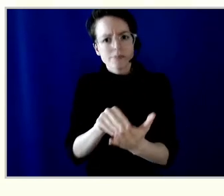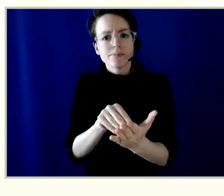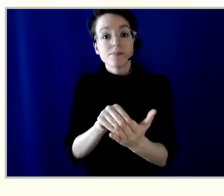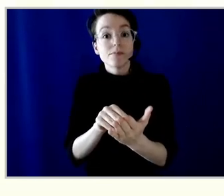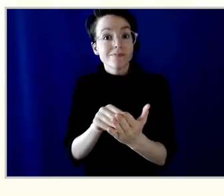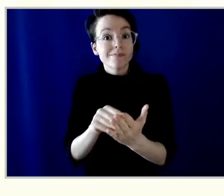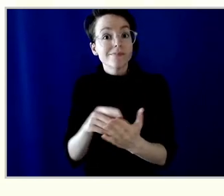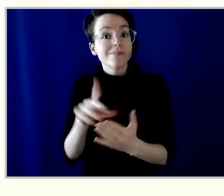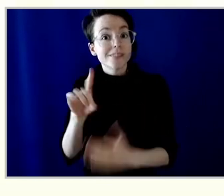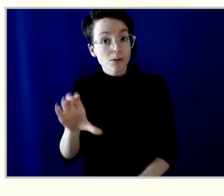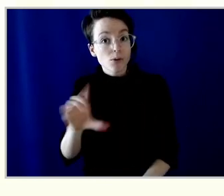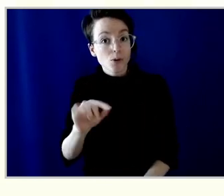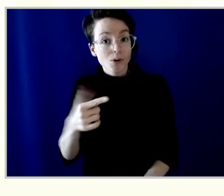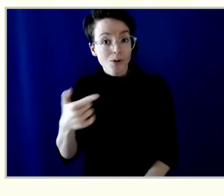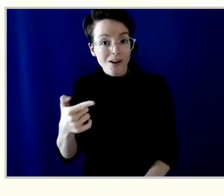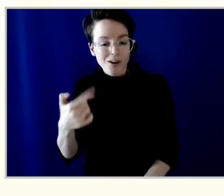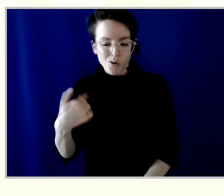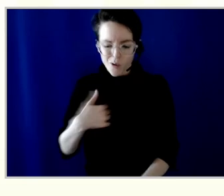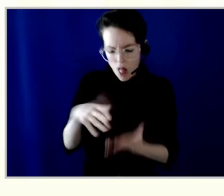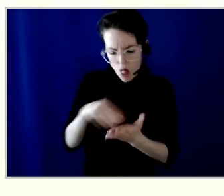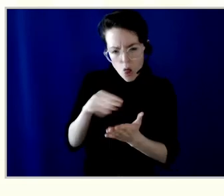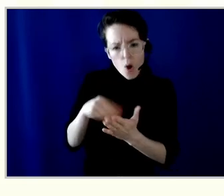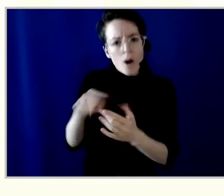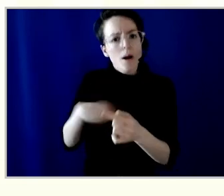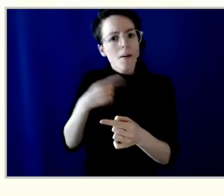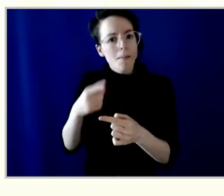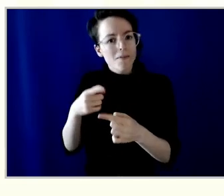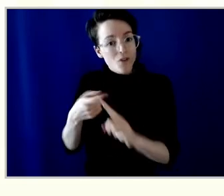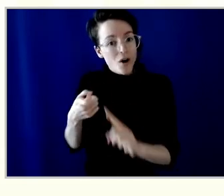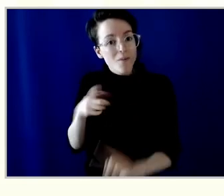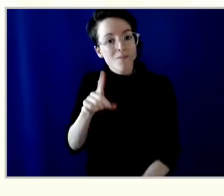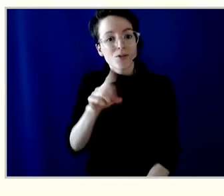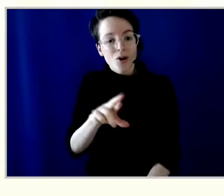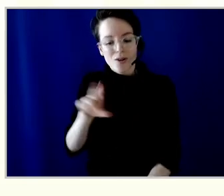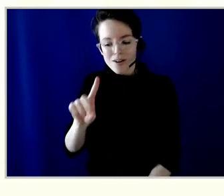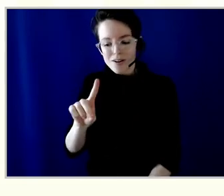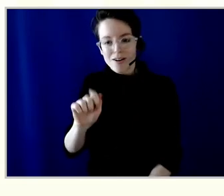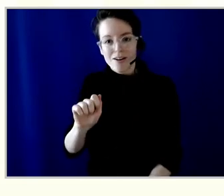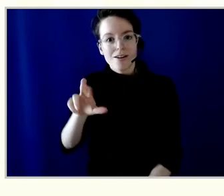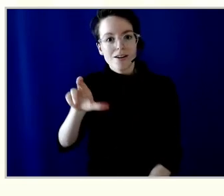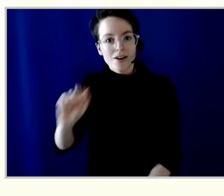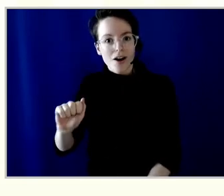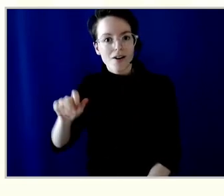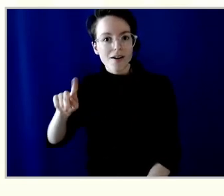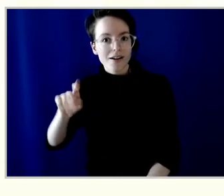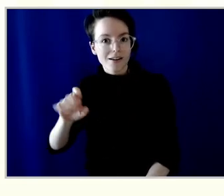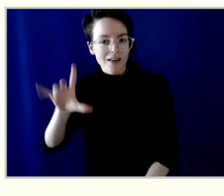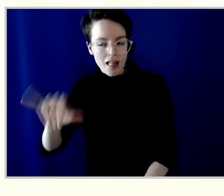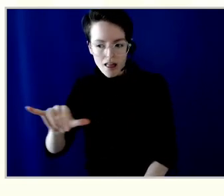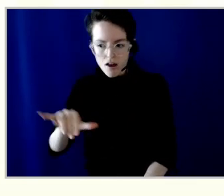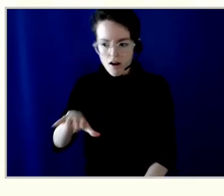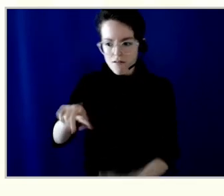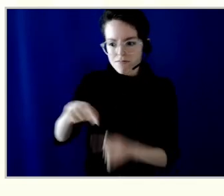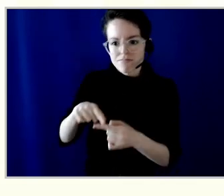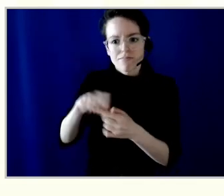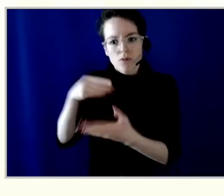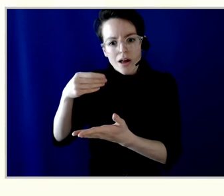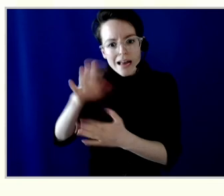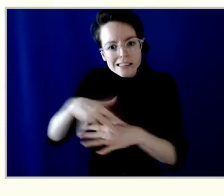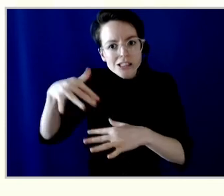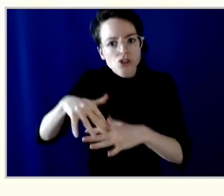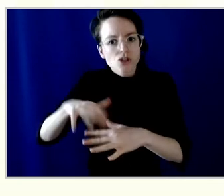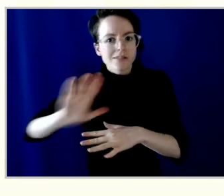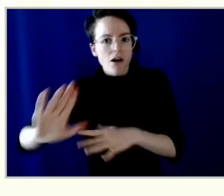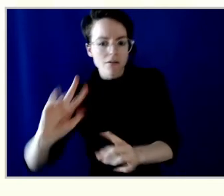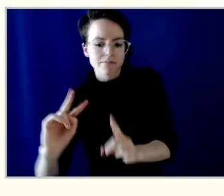of value, wealth and wellbeing from Dr. Dara Kelly. We planned further director education on Indigenous